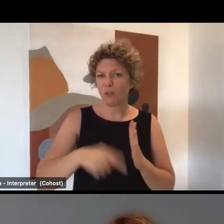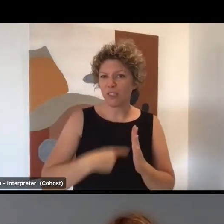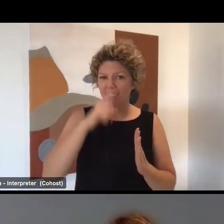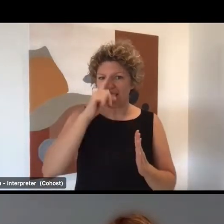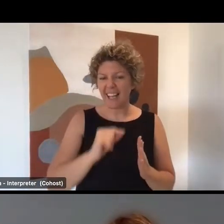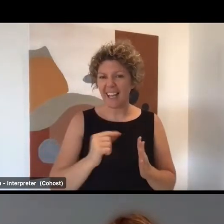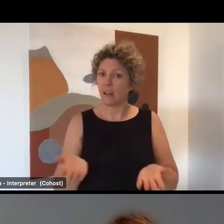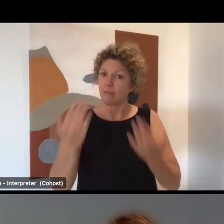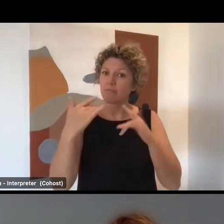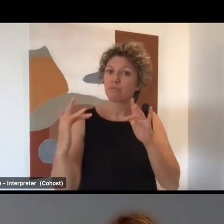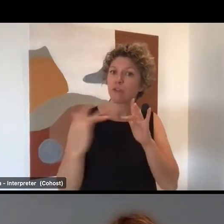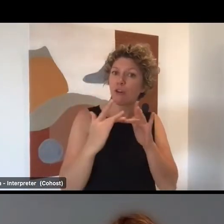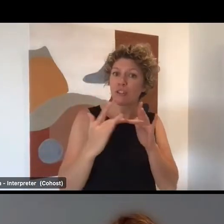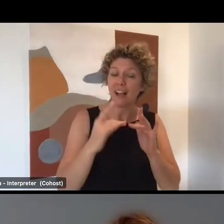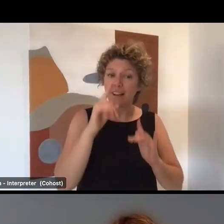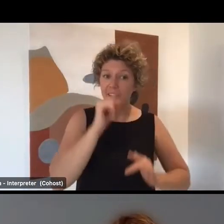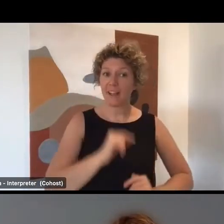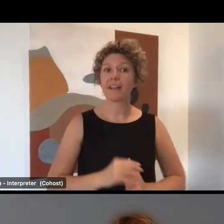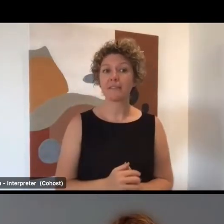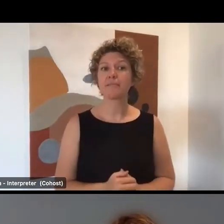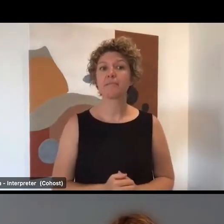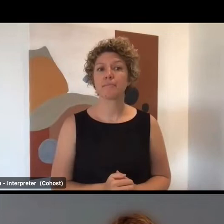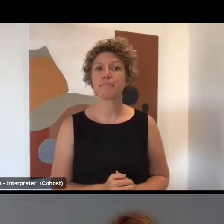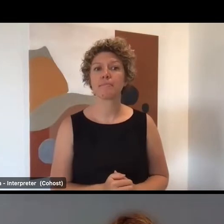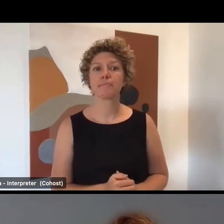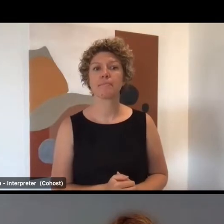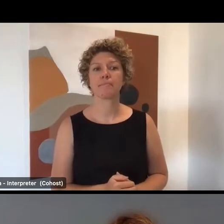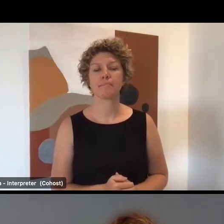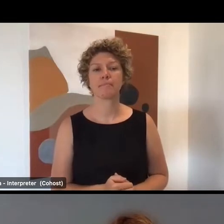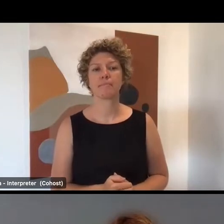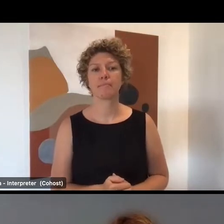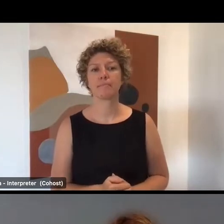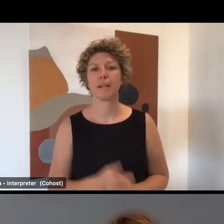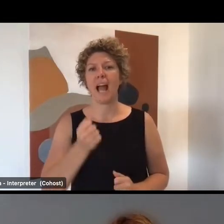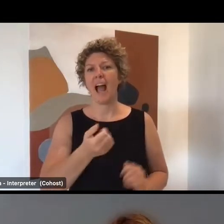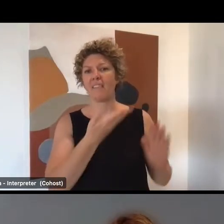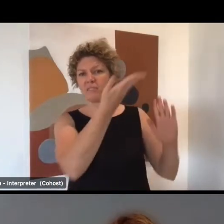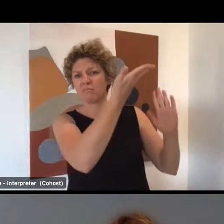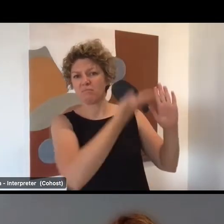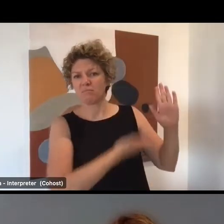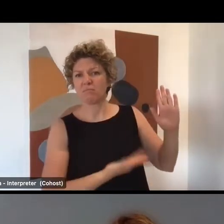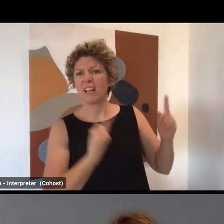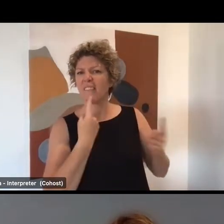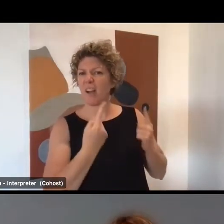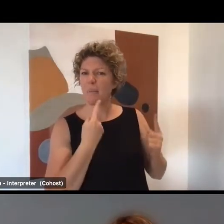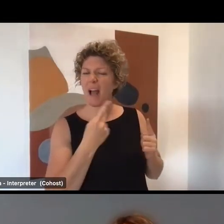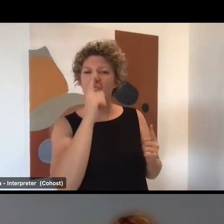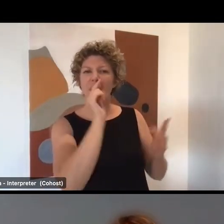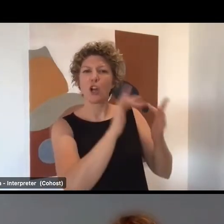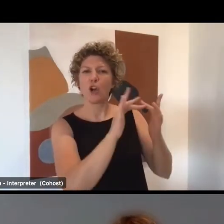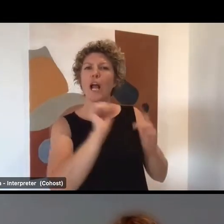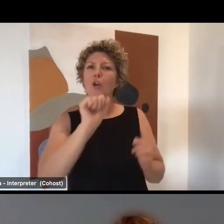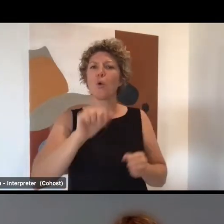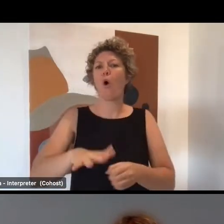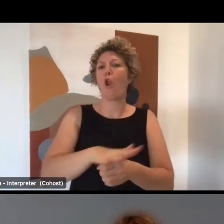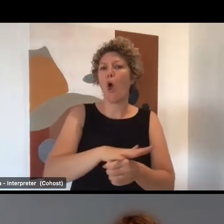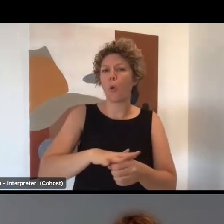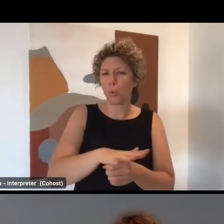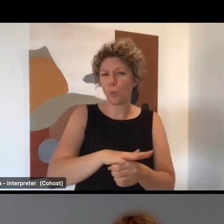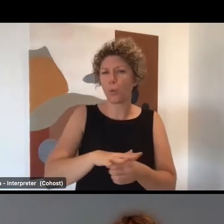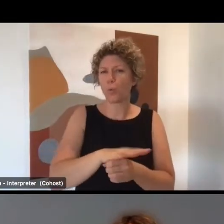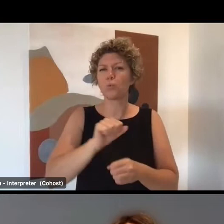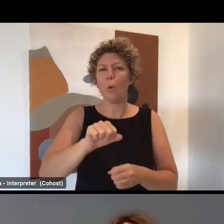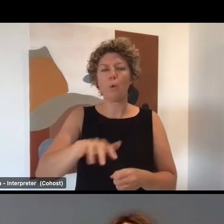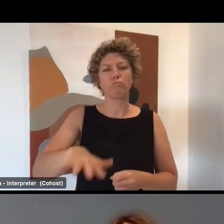use all these measures. There's a list of contacts and please, please contact your local state and territory office as well.